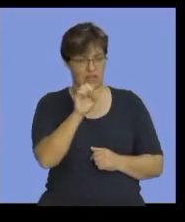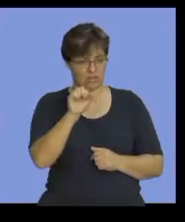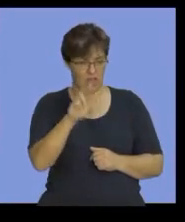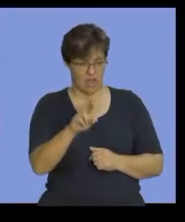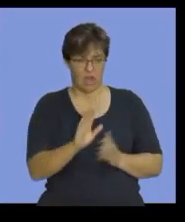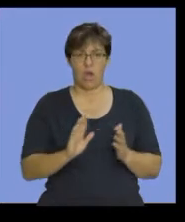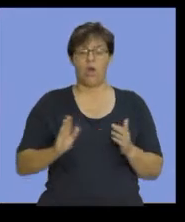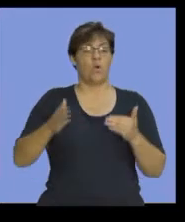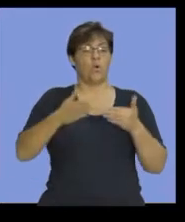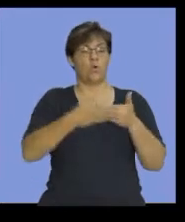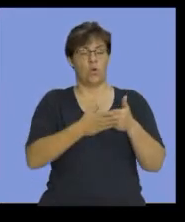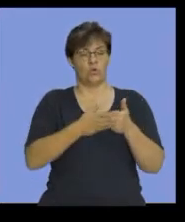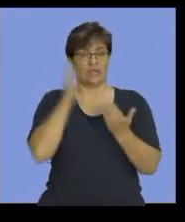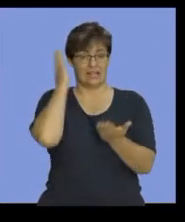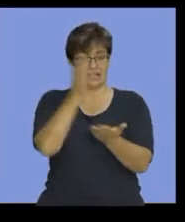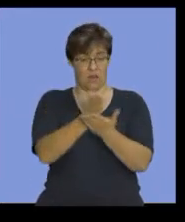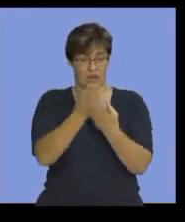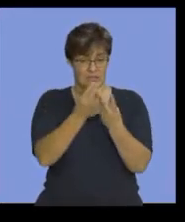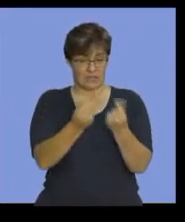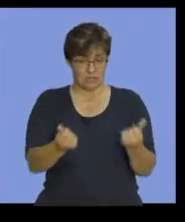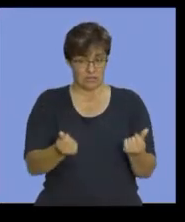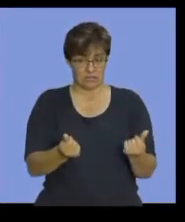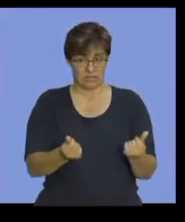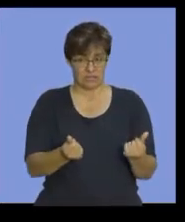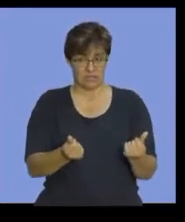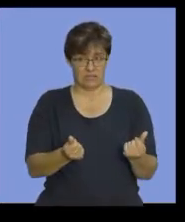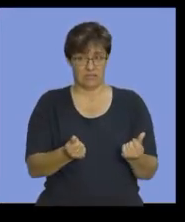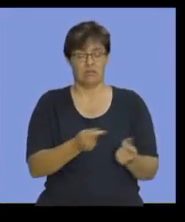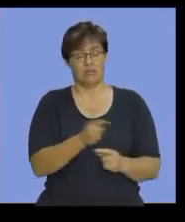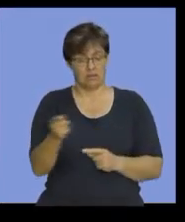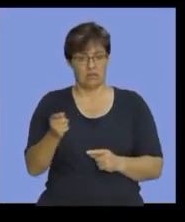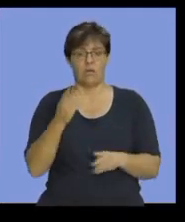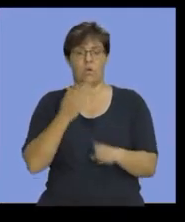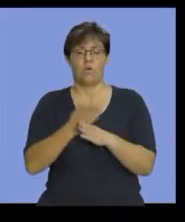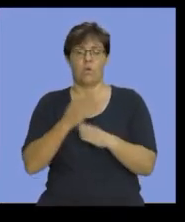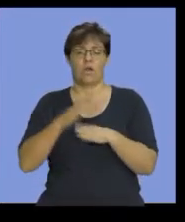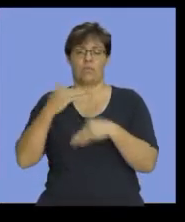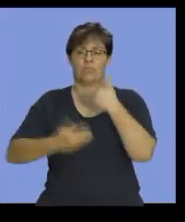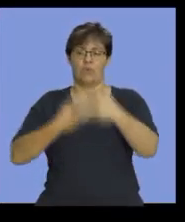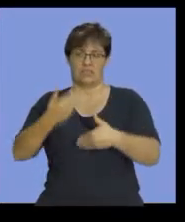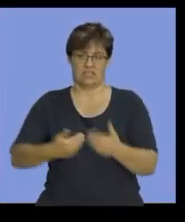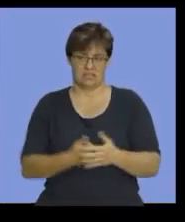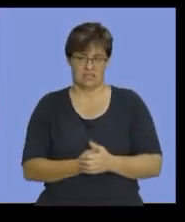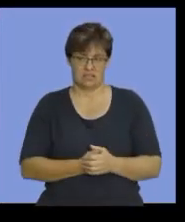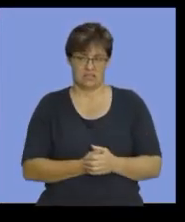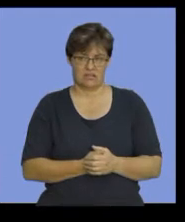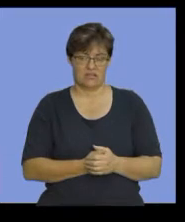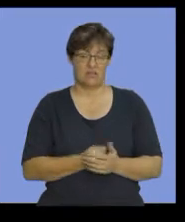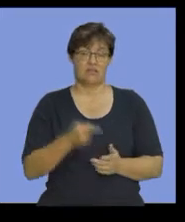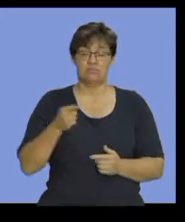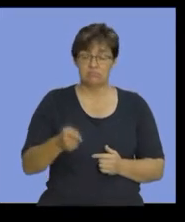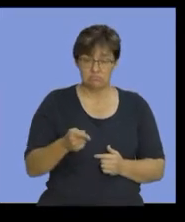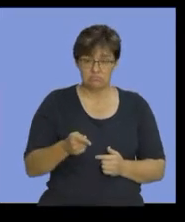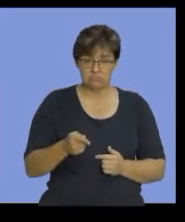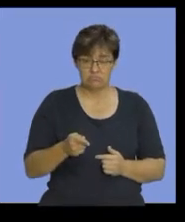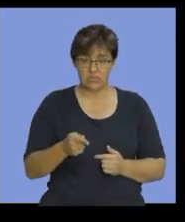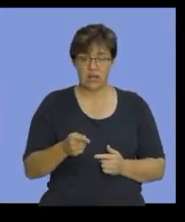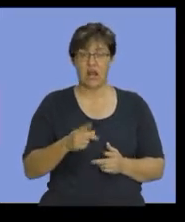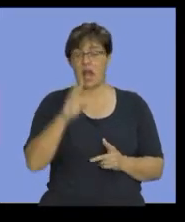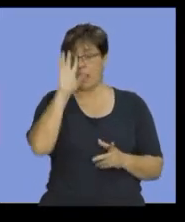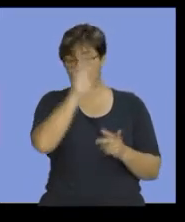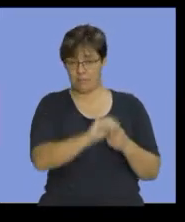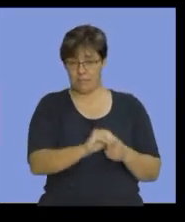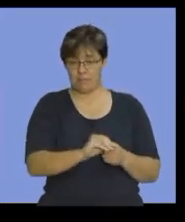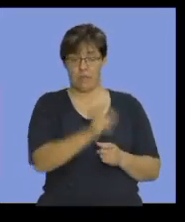close off your direct materials into your work in process. So, here's the flow of information. Once again, recap.